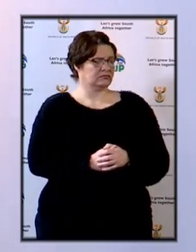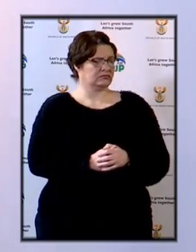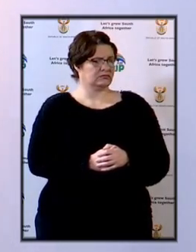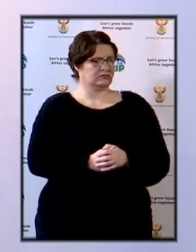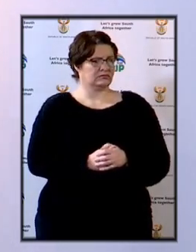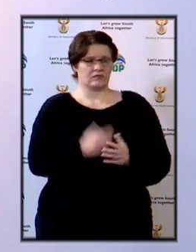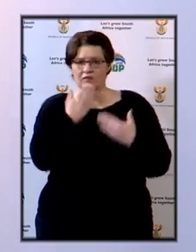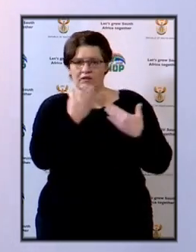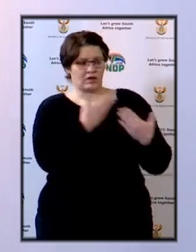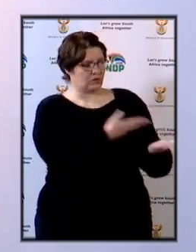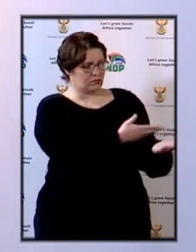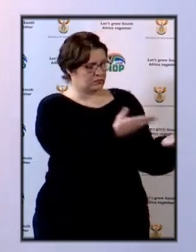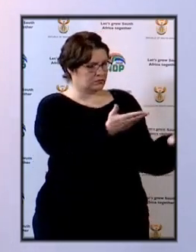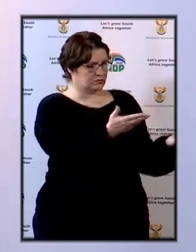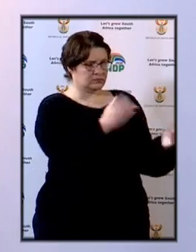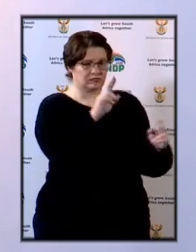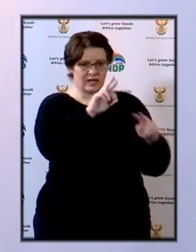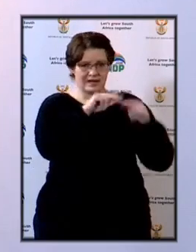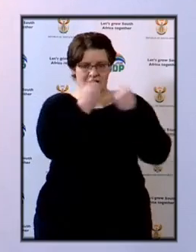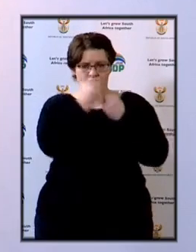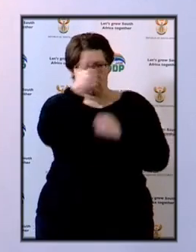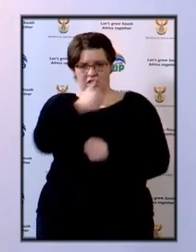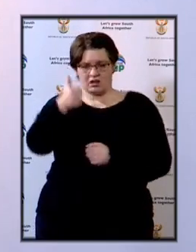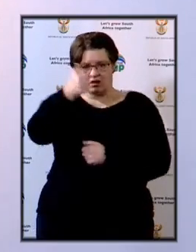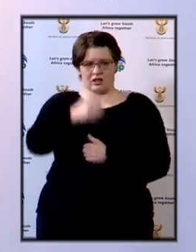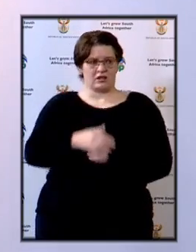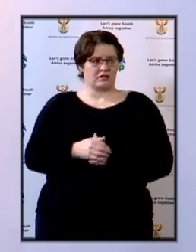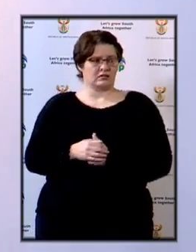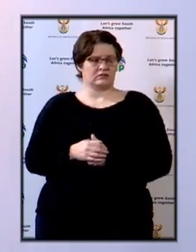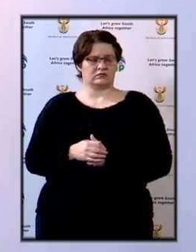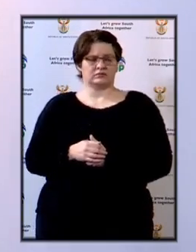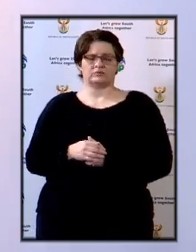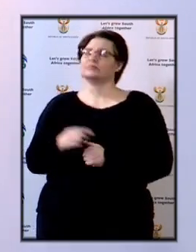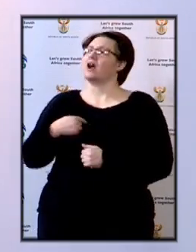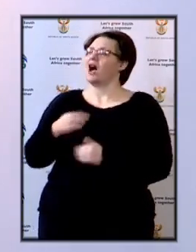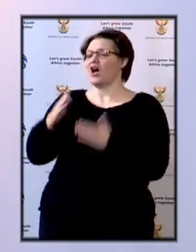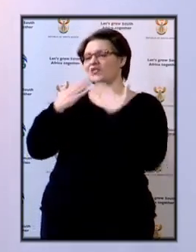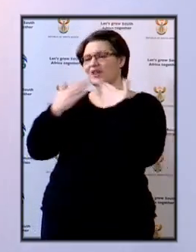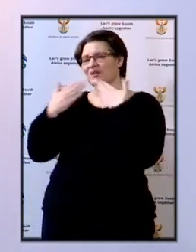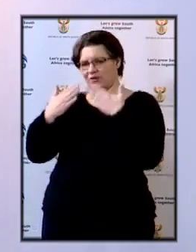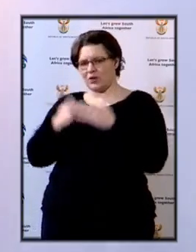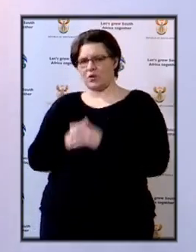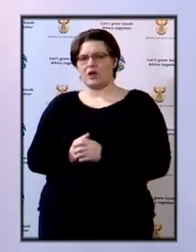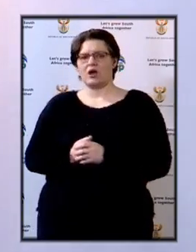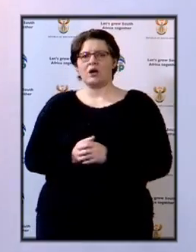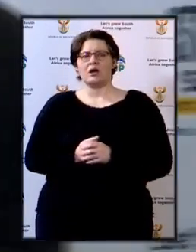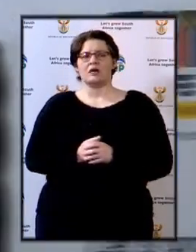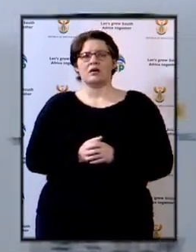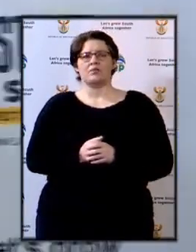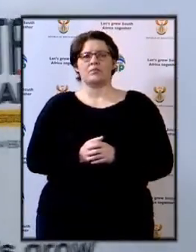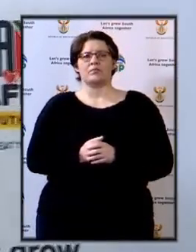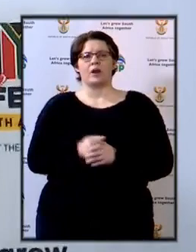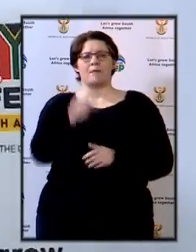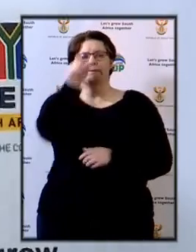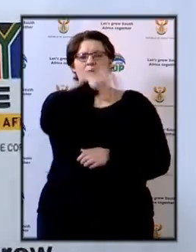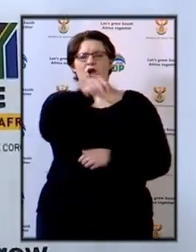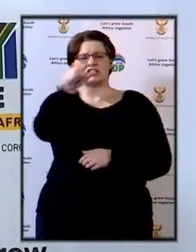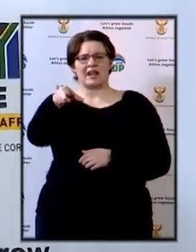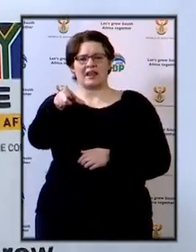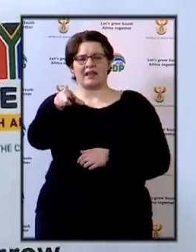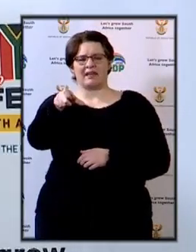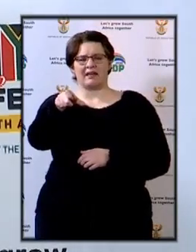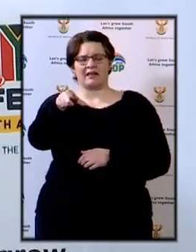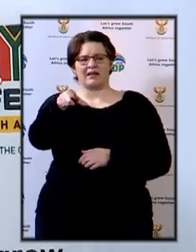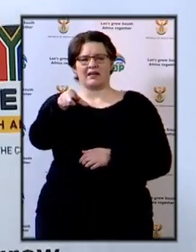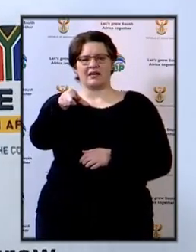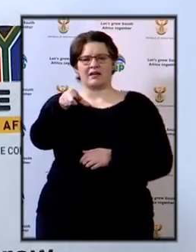I think the National Head can respond to the third Thank you very much. With regard to the question as to